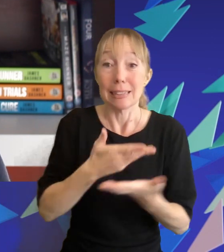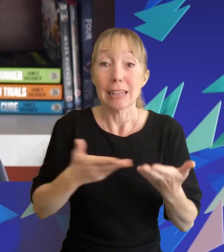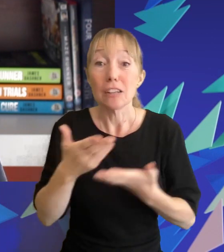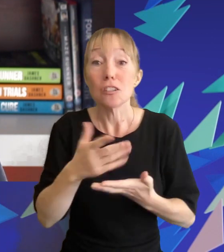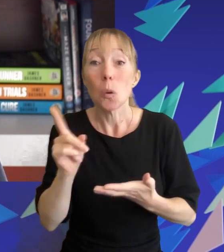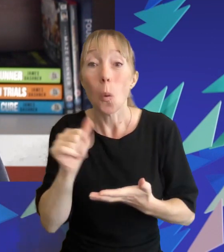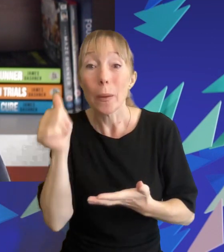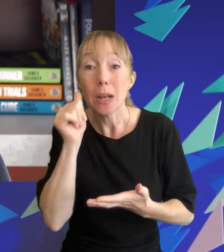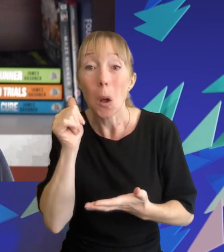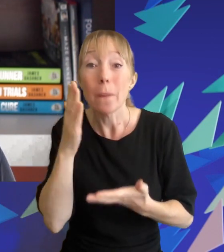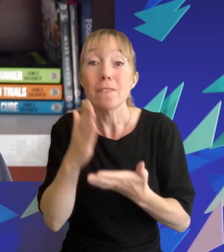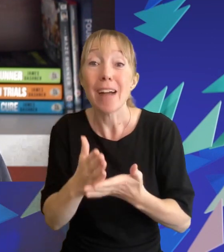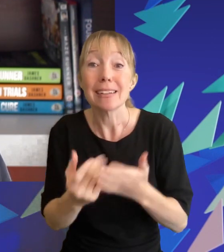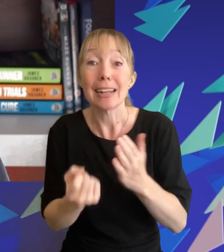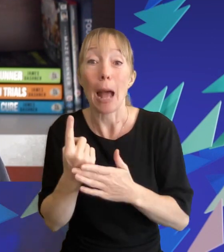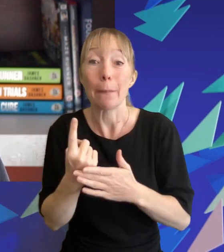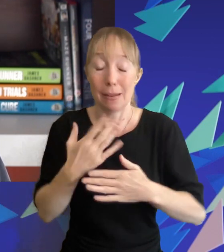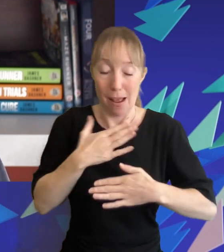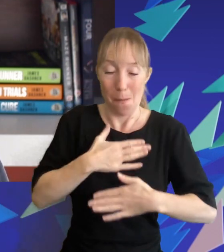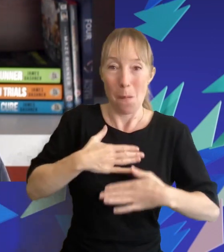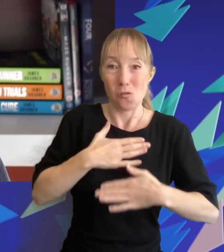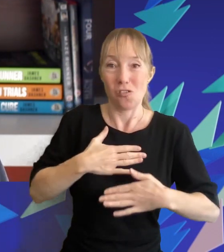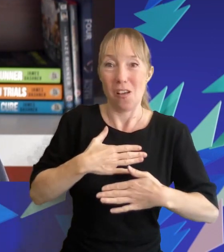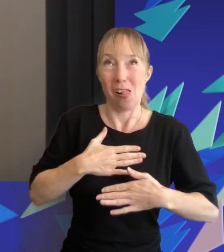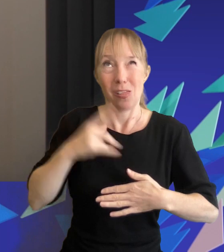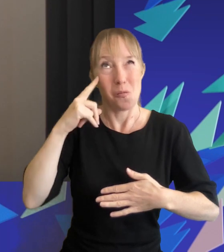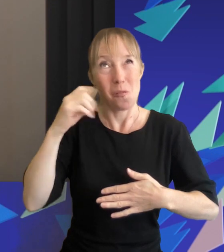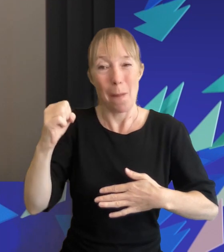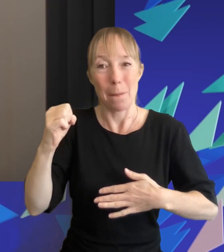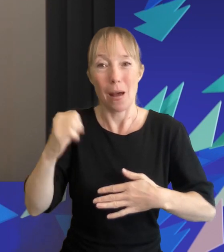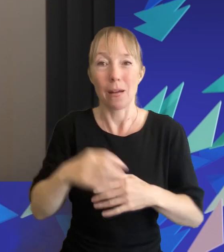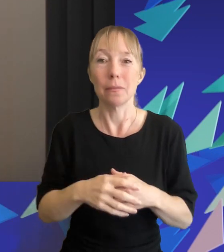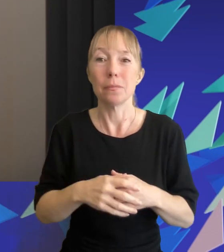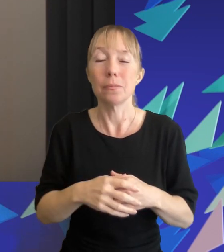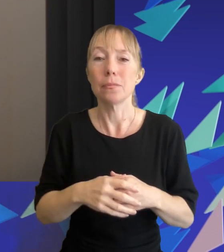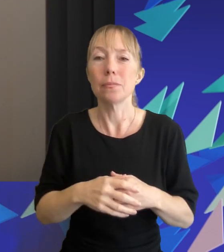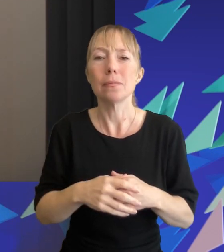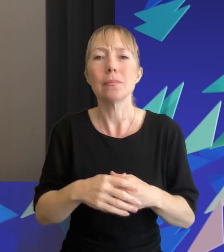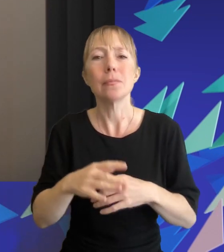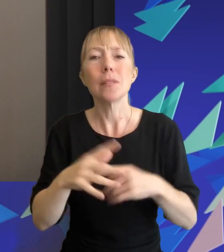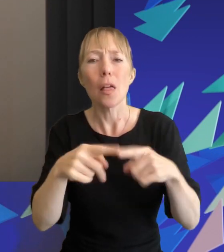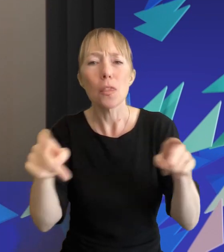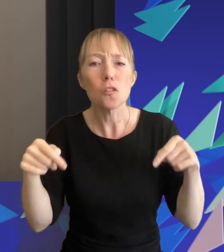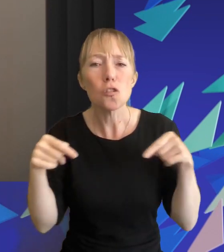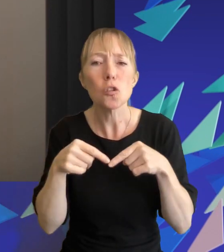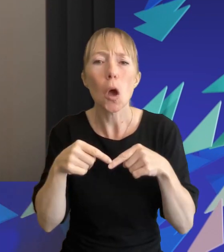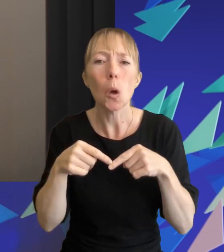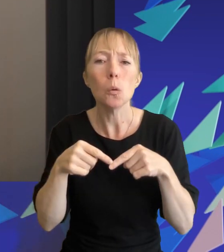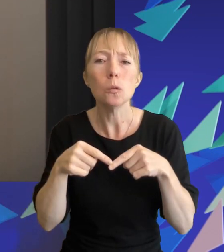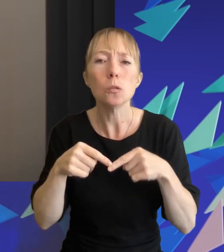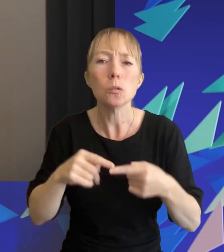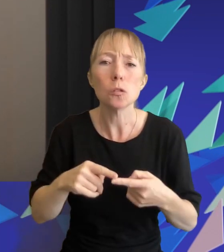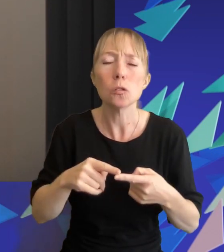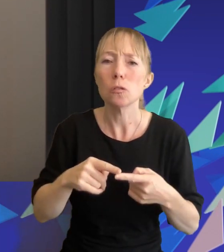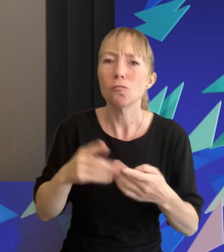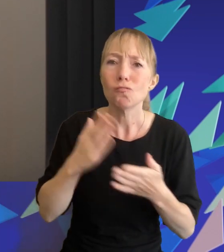factually happened and our emotional responses in spite of that it's evident that the studios behind the ya dystopian genre were fueled